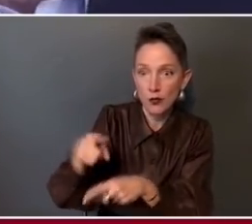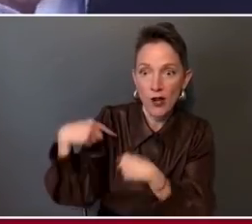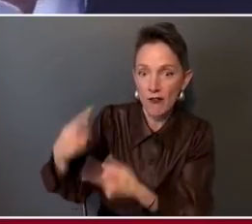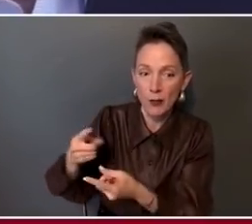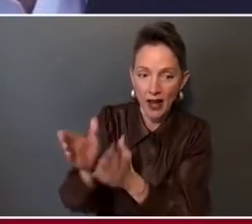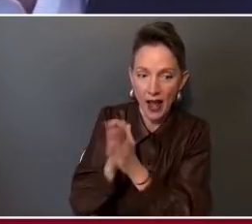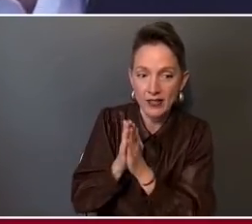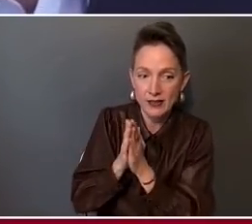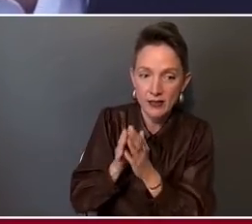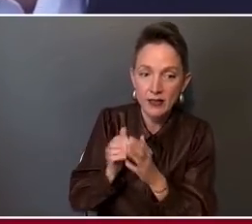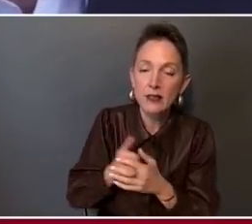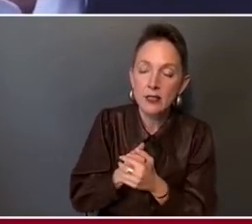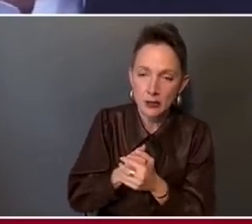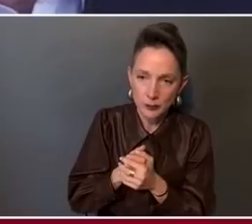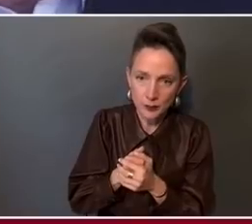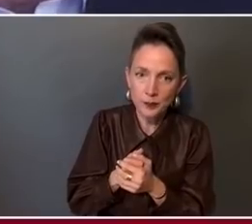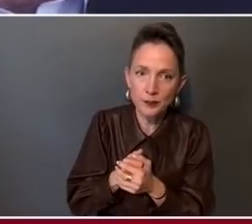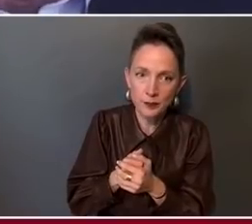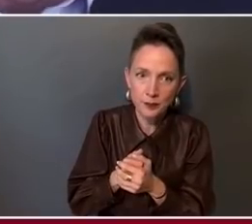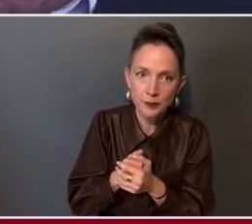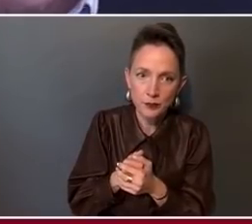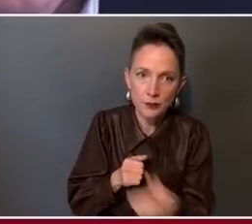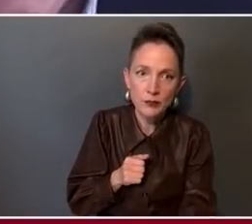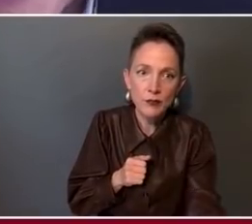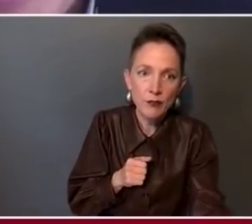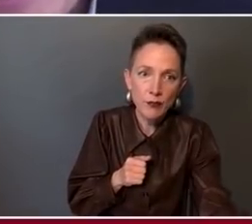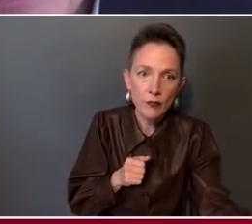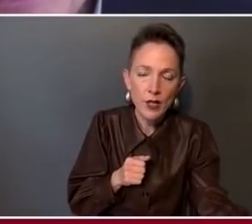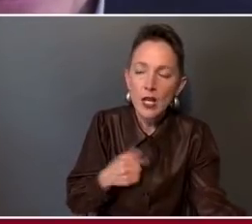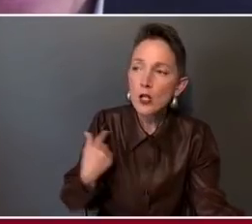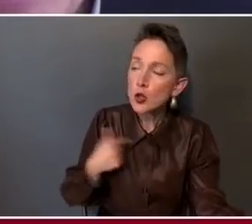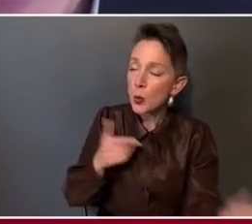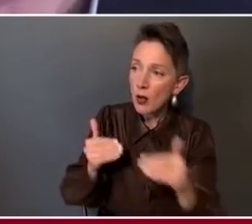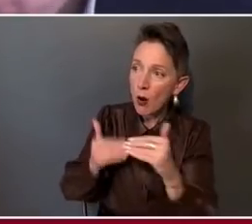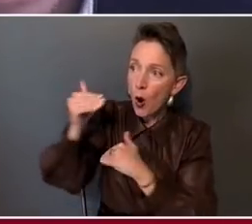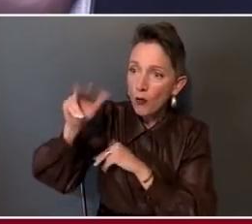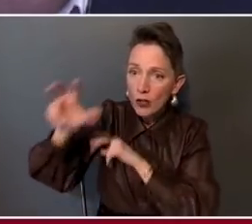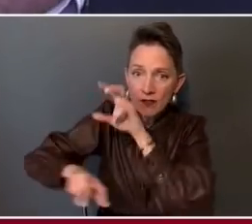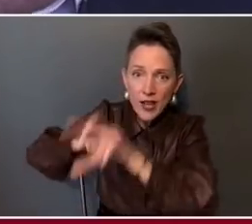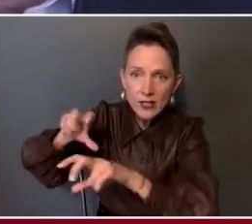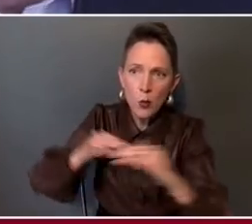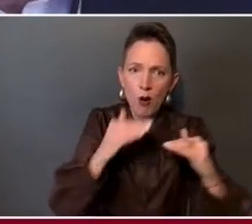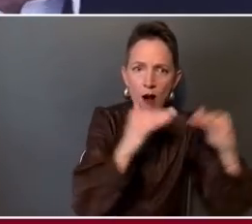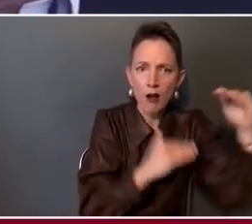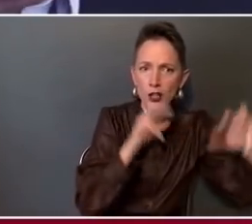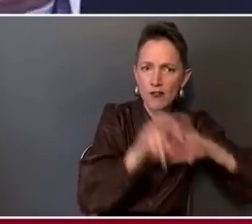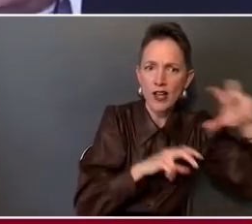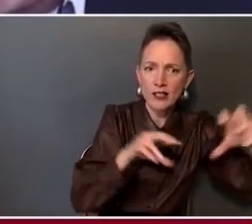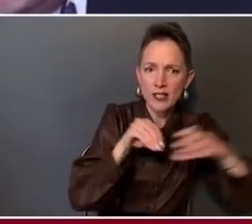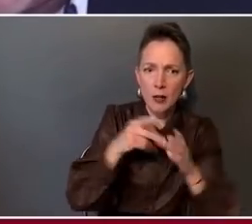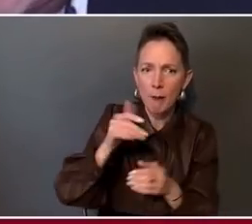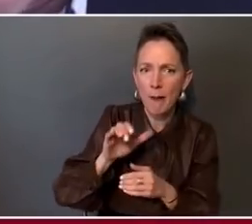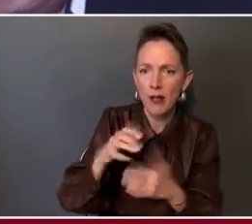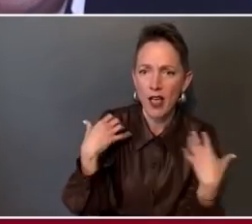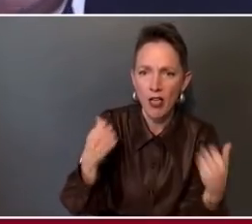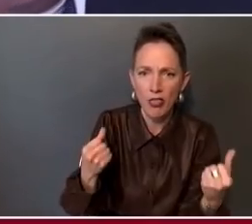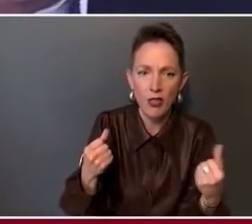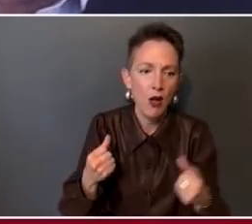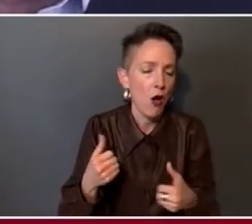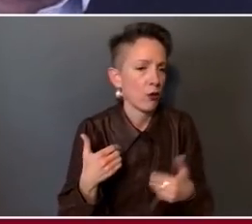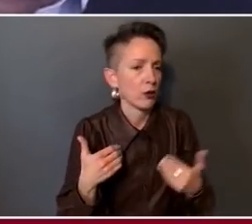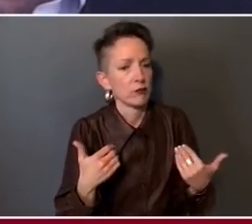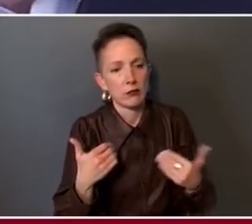Yes. Do we underinvest or overinvest in public health as a country? Oh, we greatly underinvest.